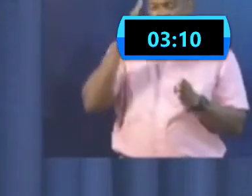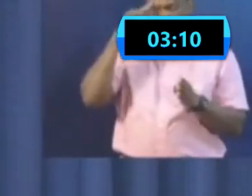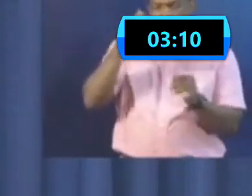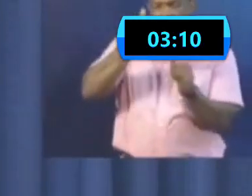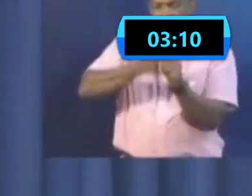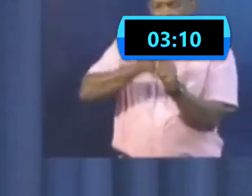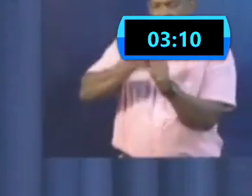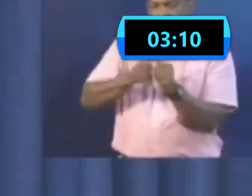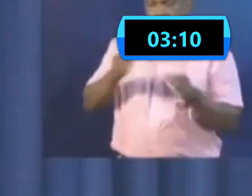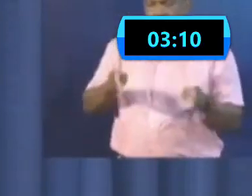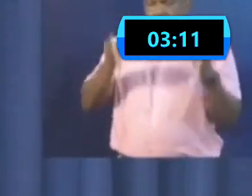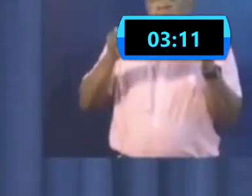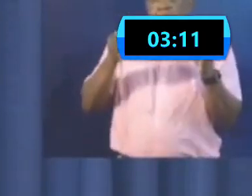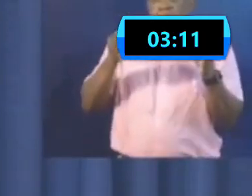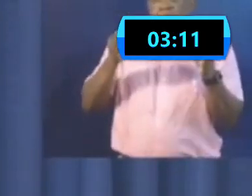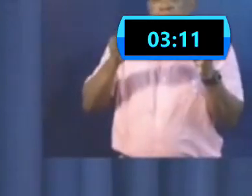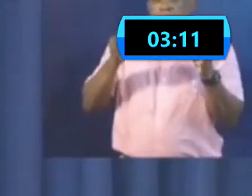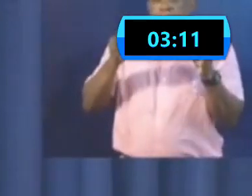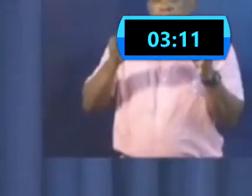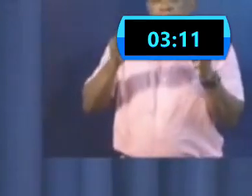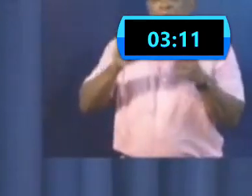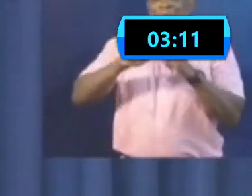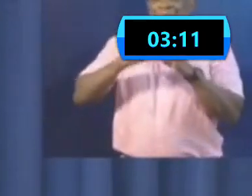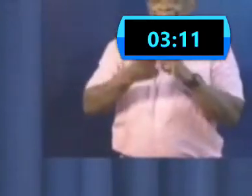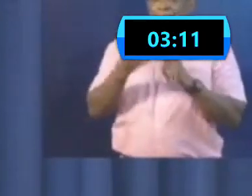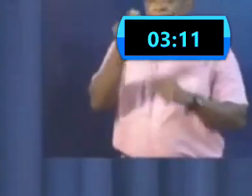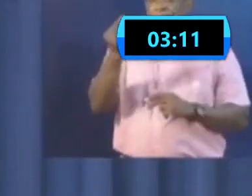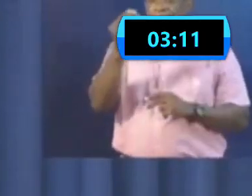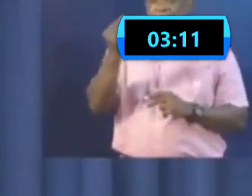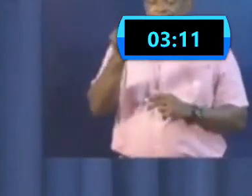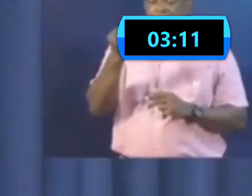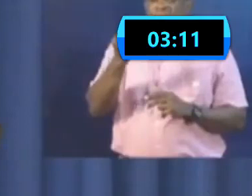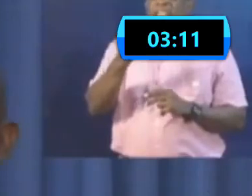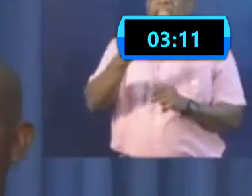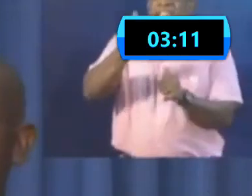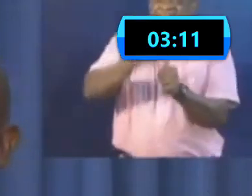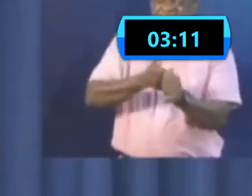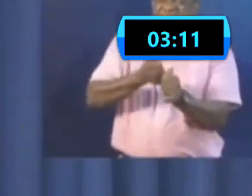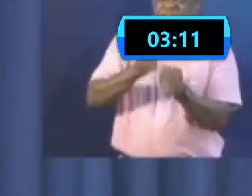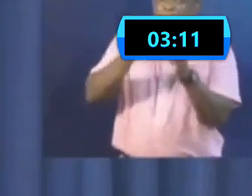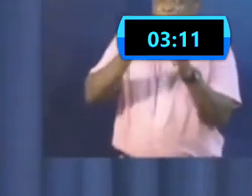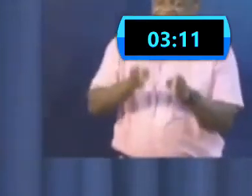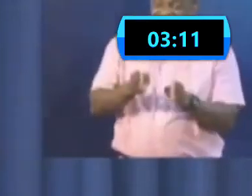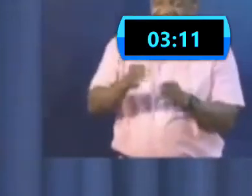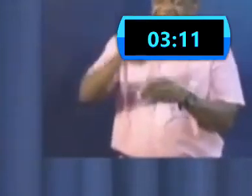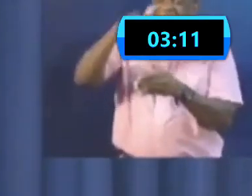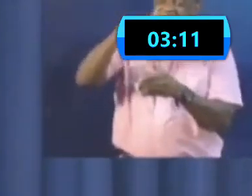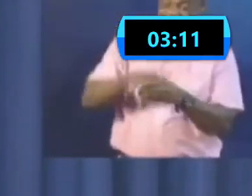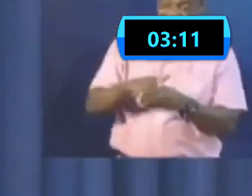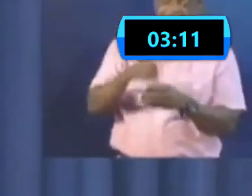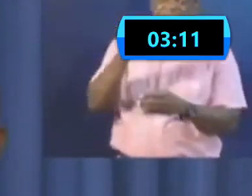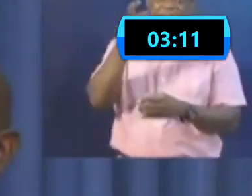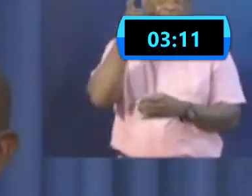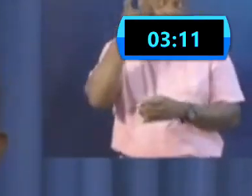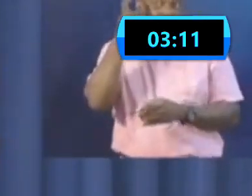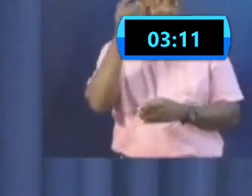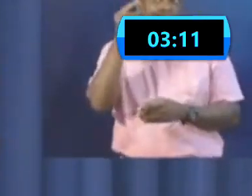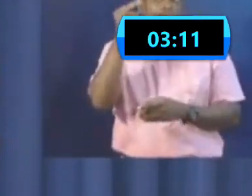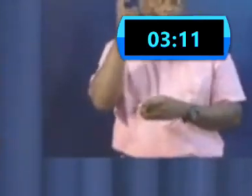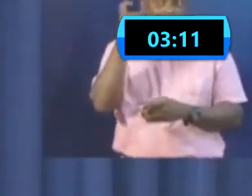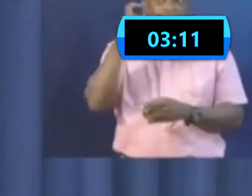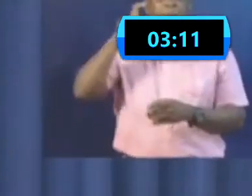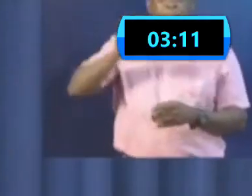any movement of the virus. Travel restrictions between Trinidad and Tobago for the next 14 days will remain